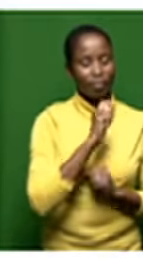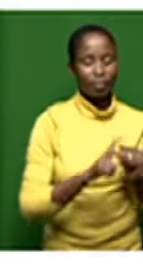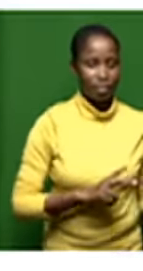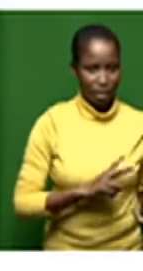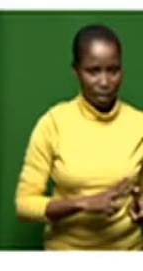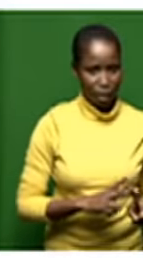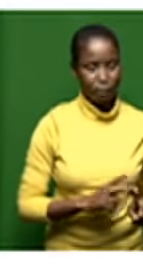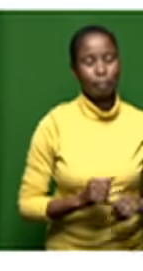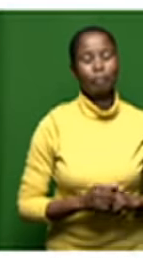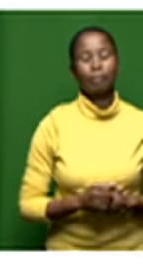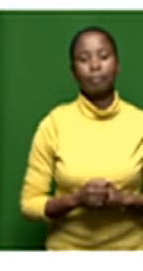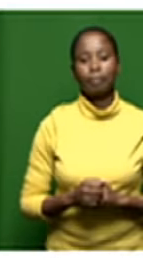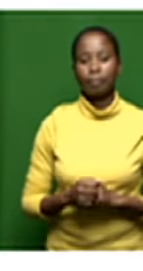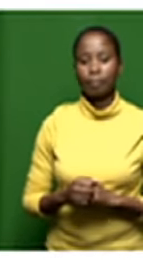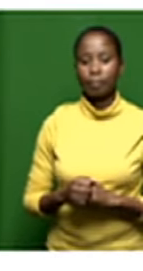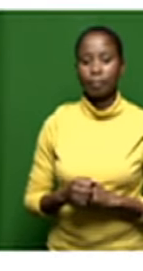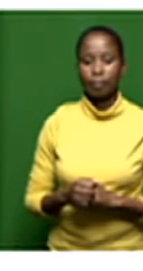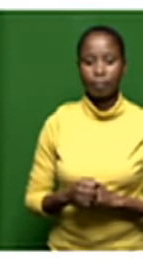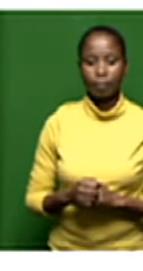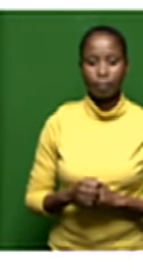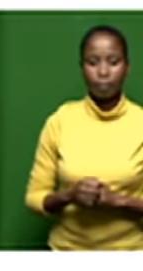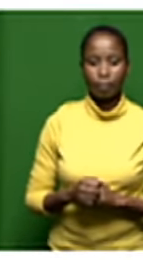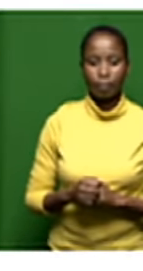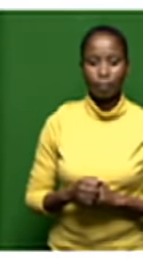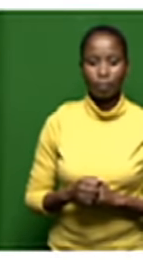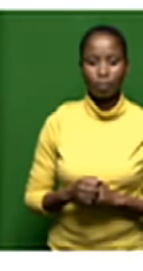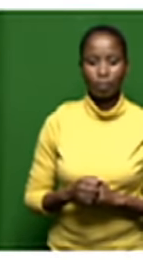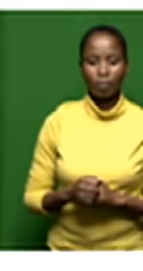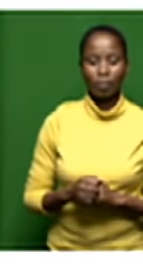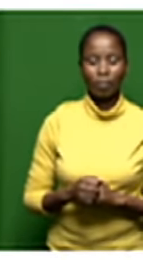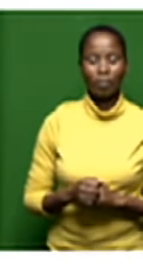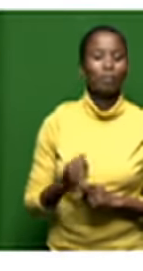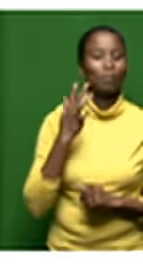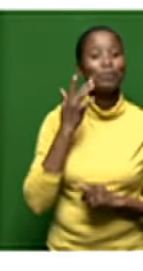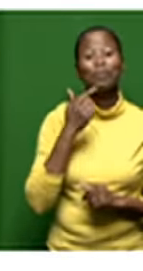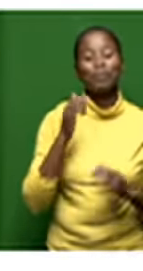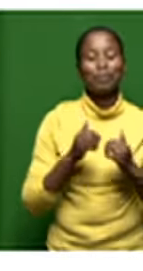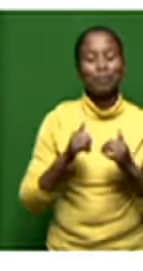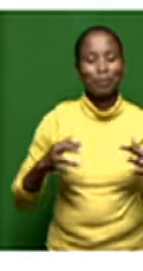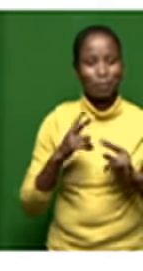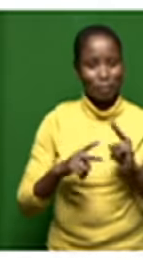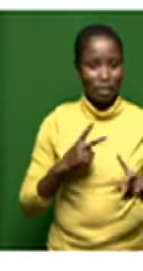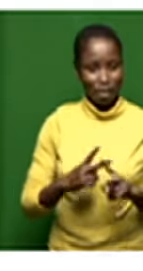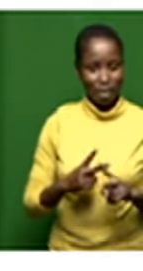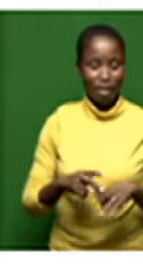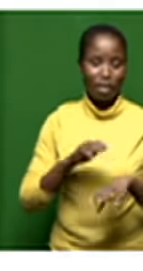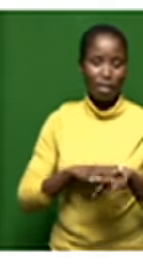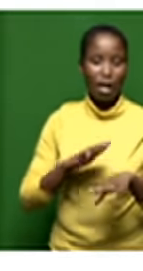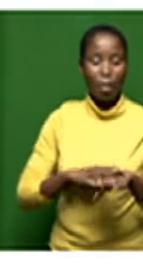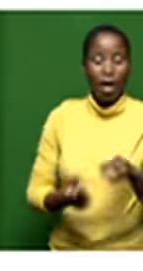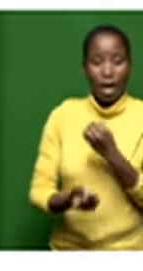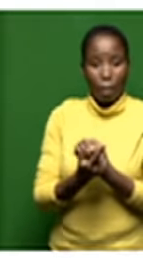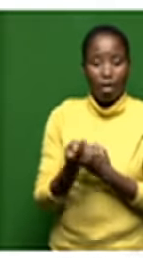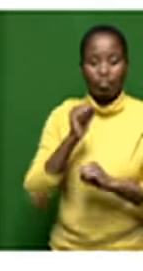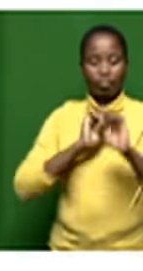said when we were projecting our restart period it was always dependent on the covid environment lockdown restrictions